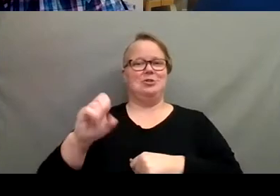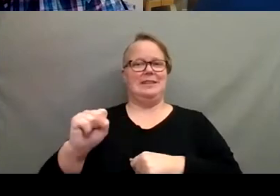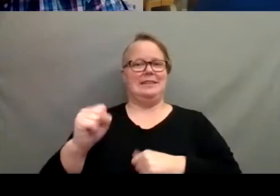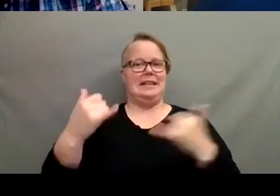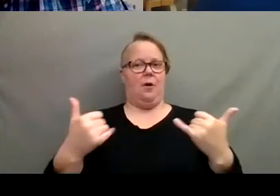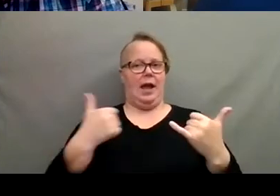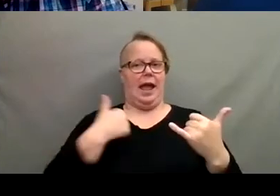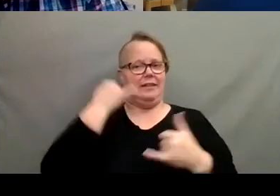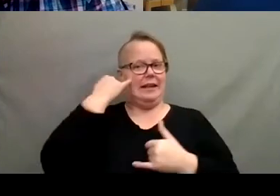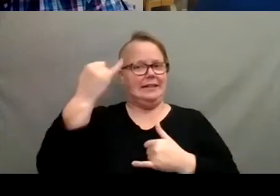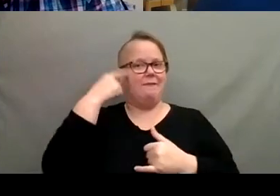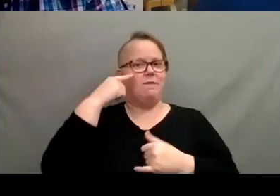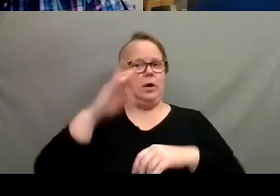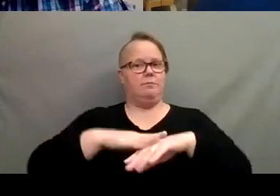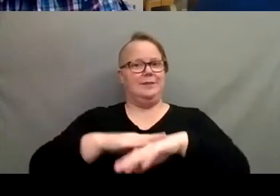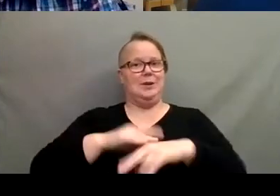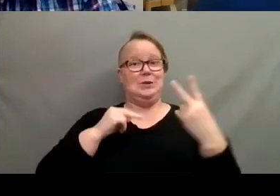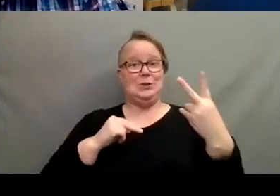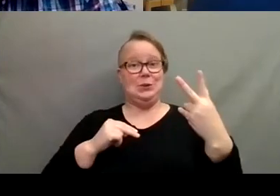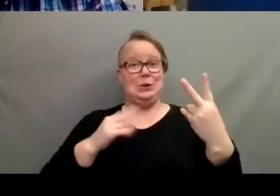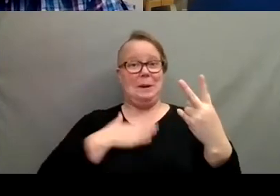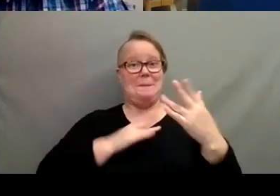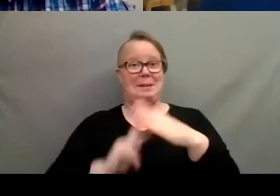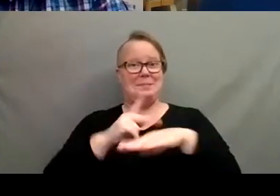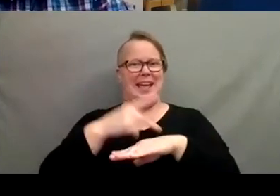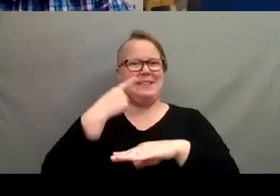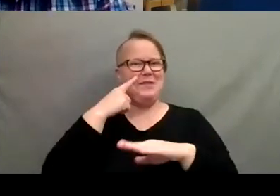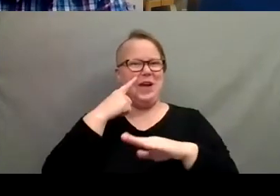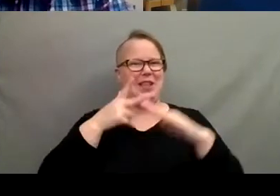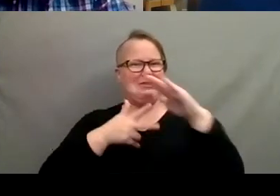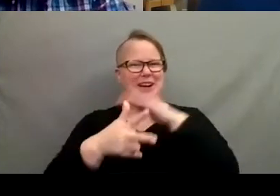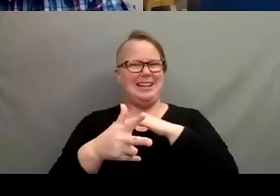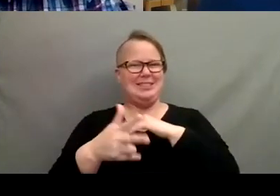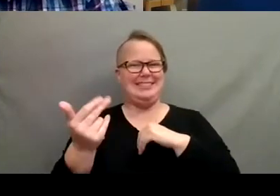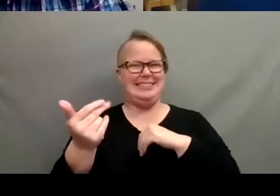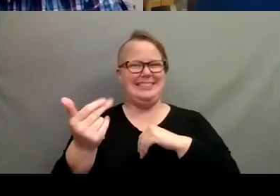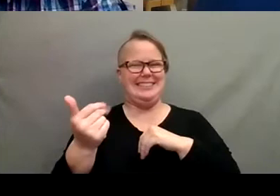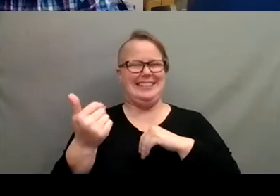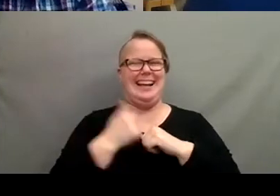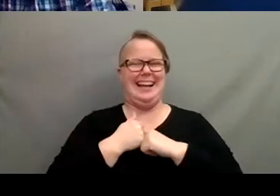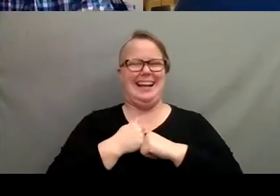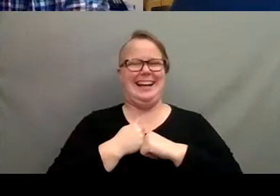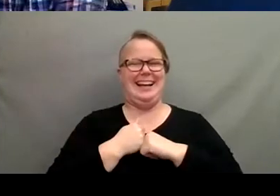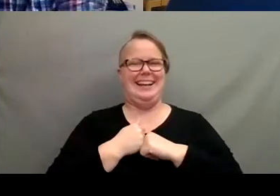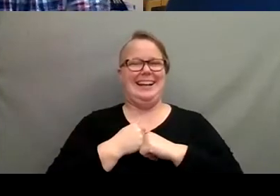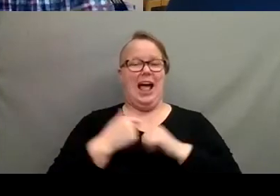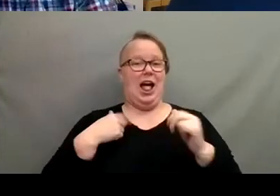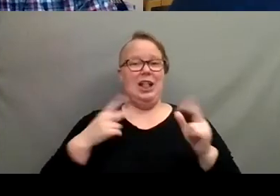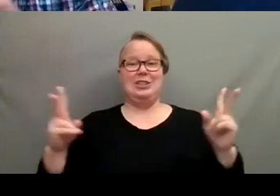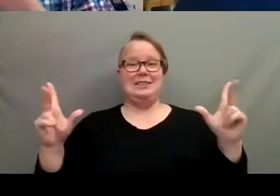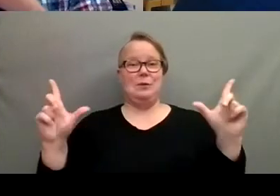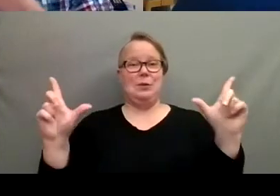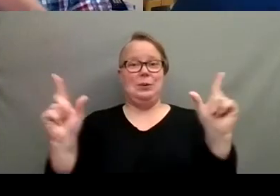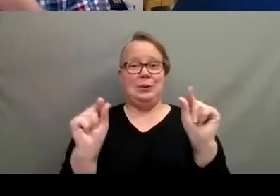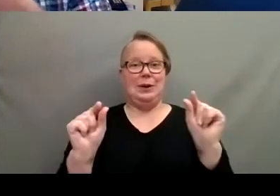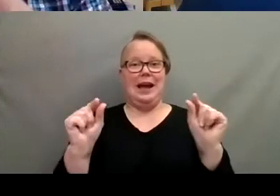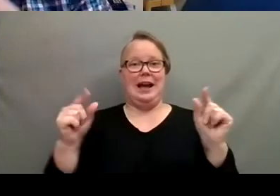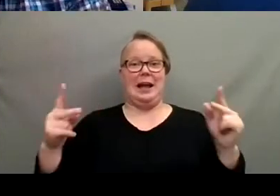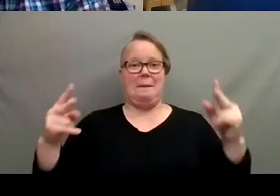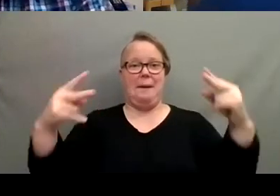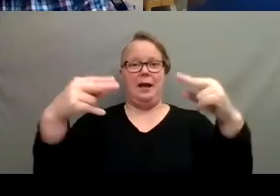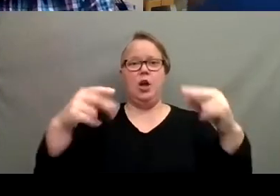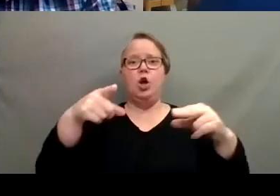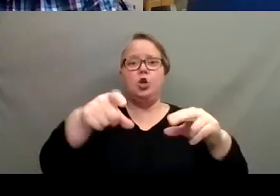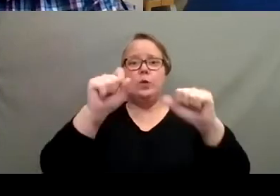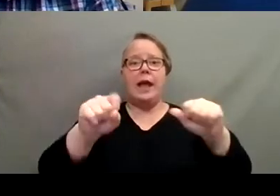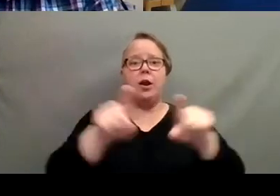two of my plants in the garage and I don't, I'll just cut them back and I won't have to deal with them. Cut it back. And you can divide at that